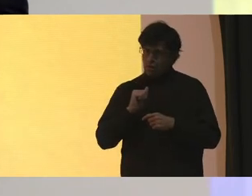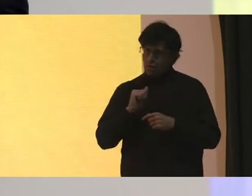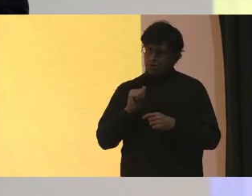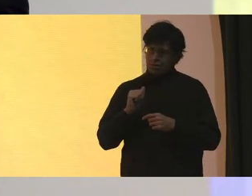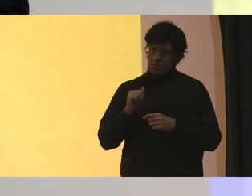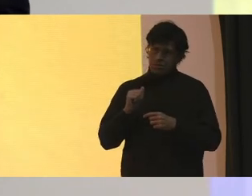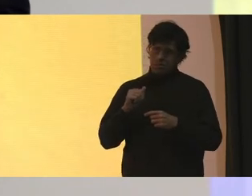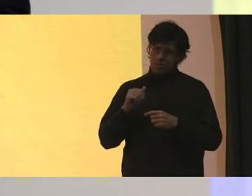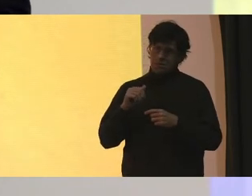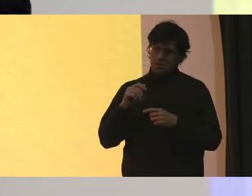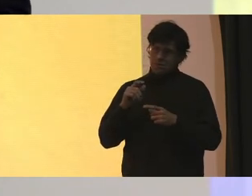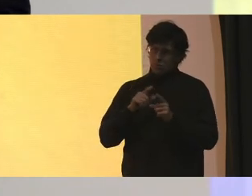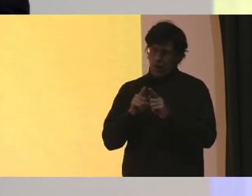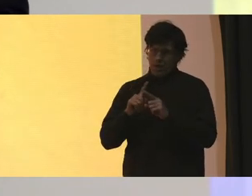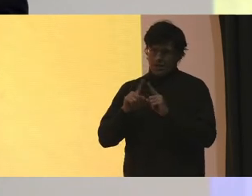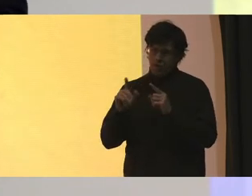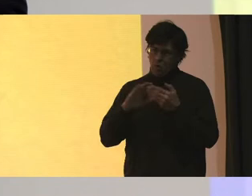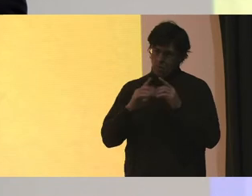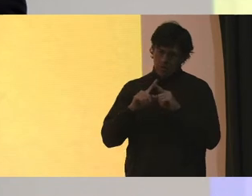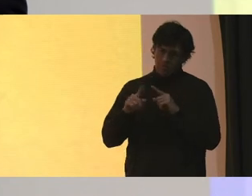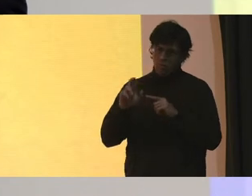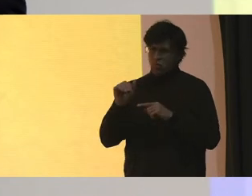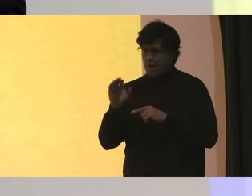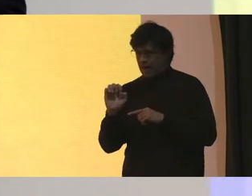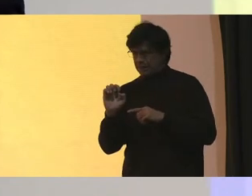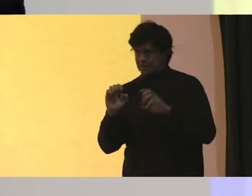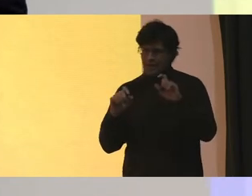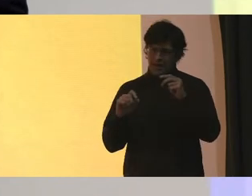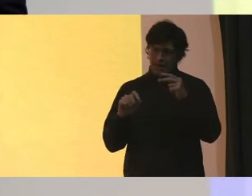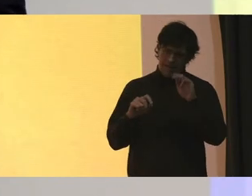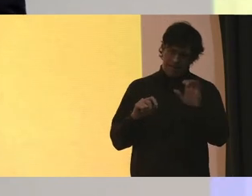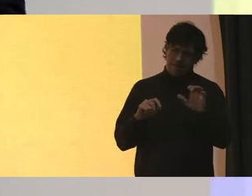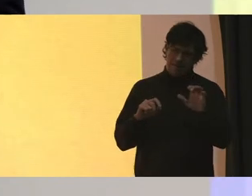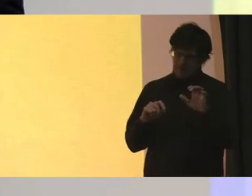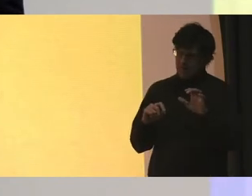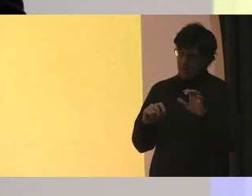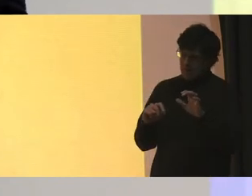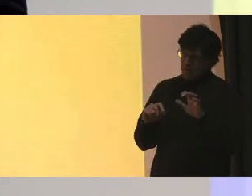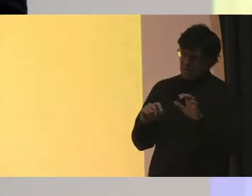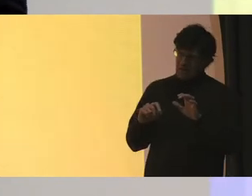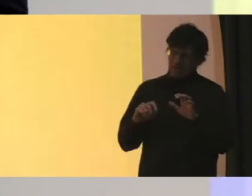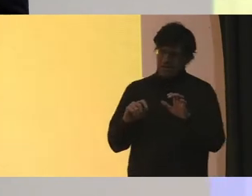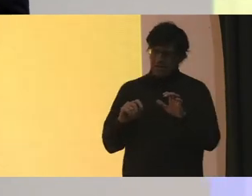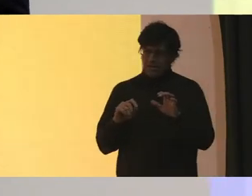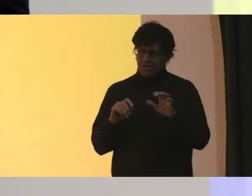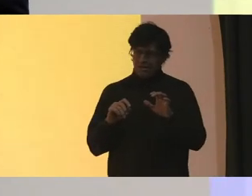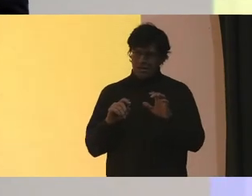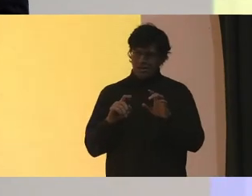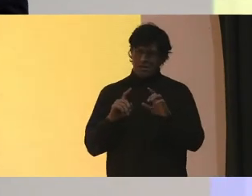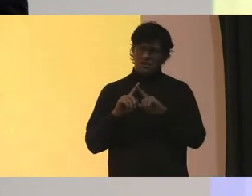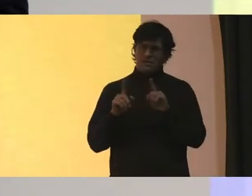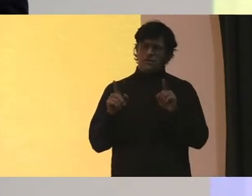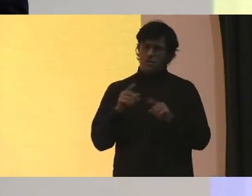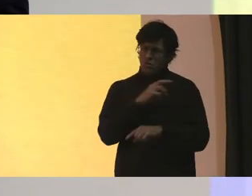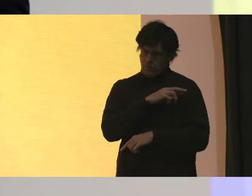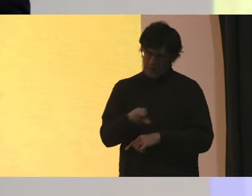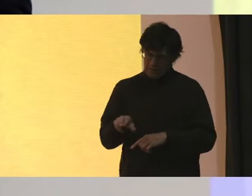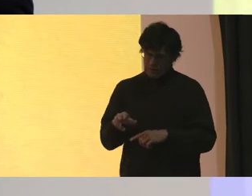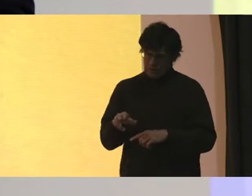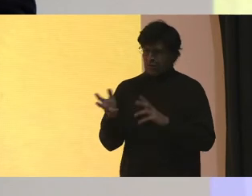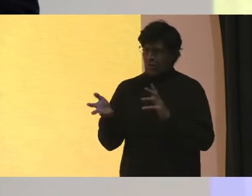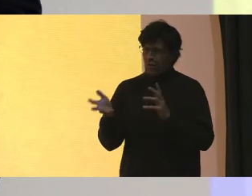different communities Different races, different ethnic, you know, different religions So